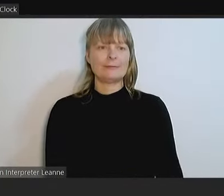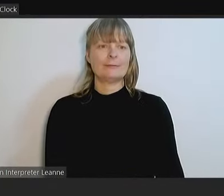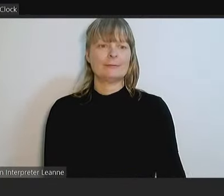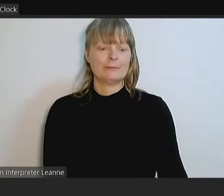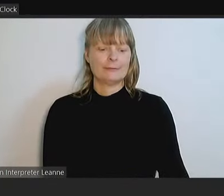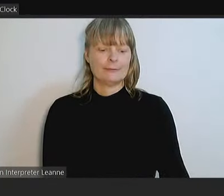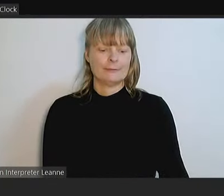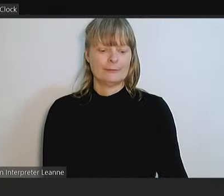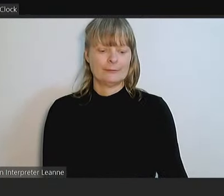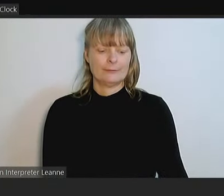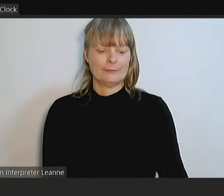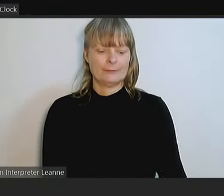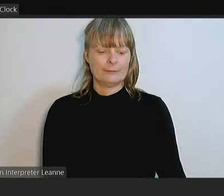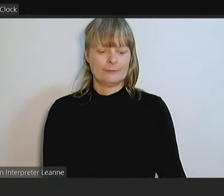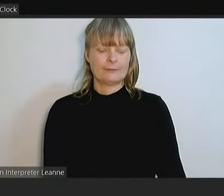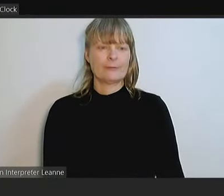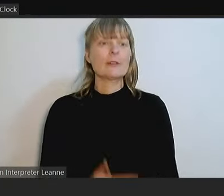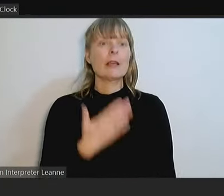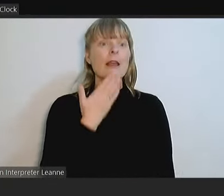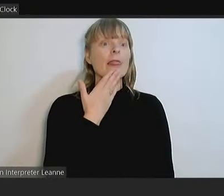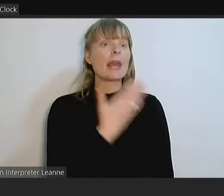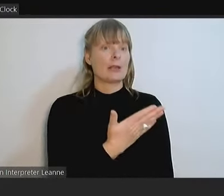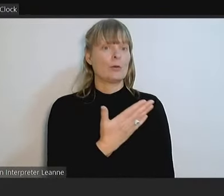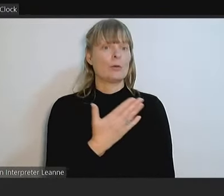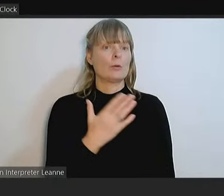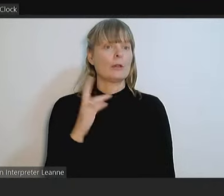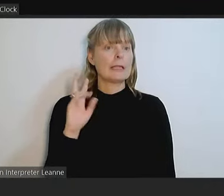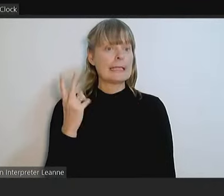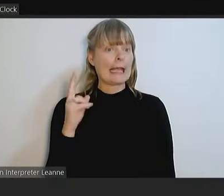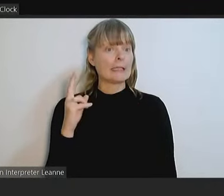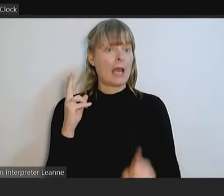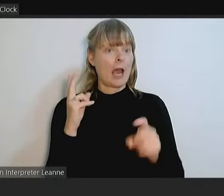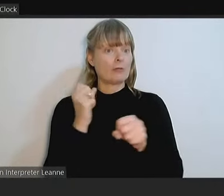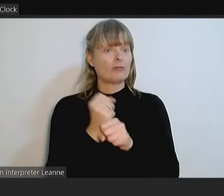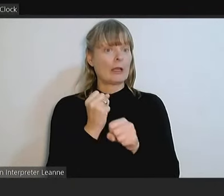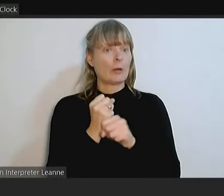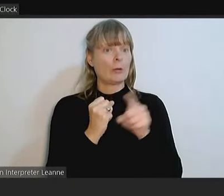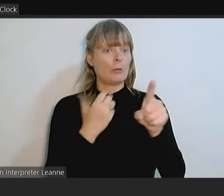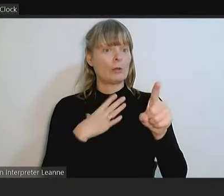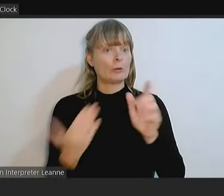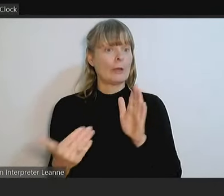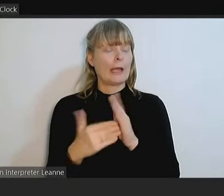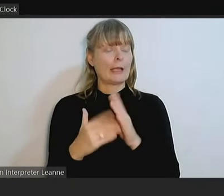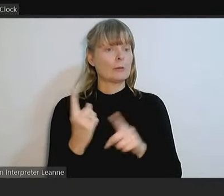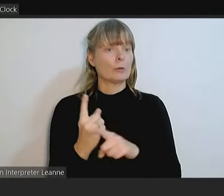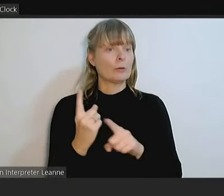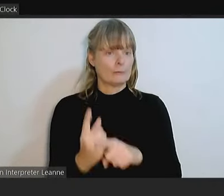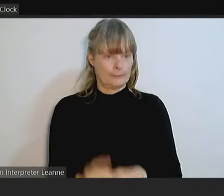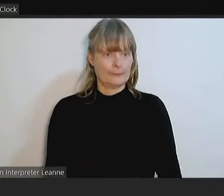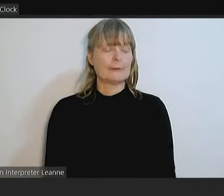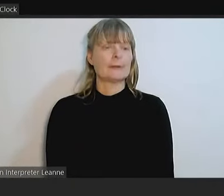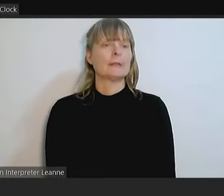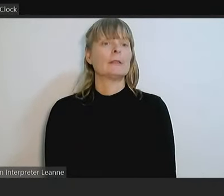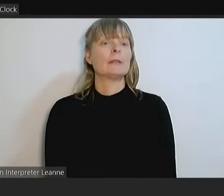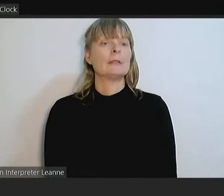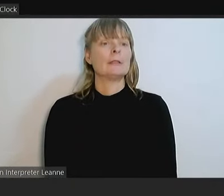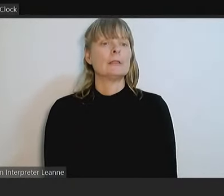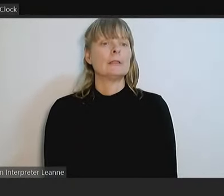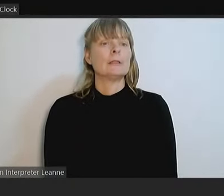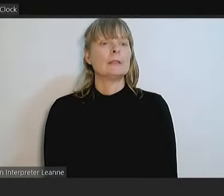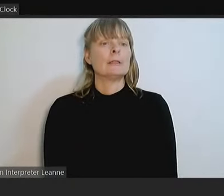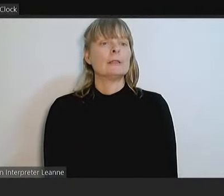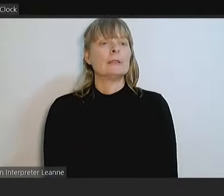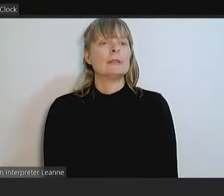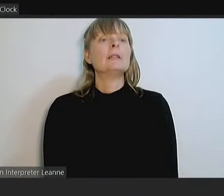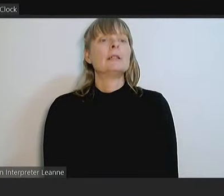Thank you Councillor Messina. As a second to Councillor Greco, would you like to speak on the item? I reserve my right to speak. I reserve my right to